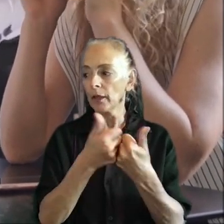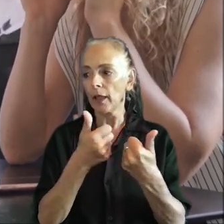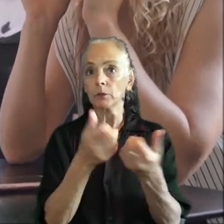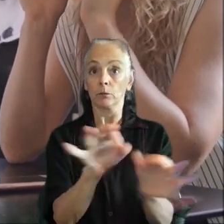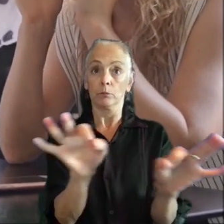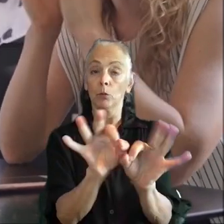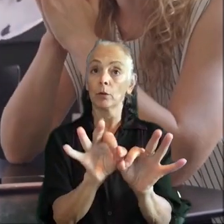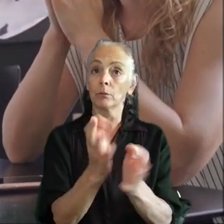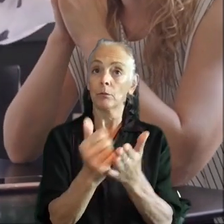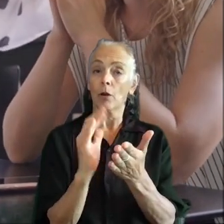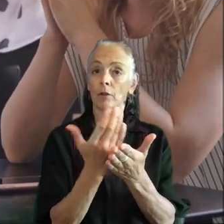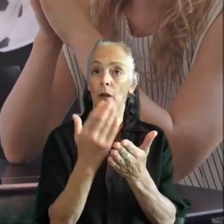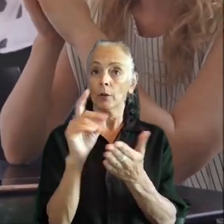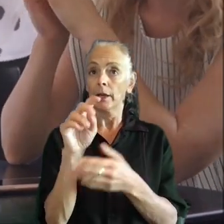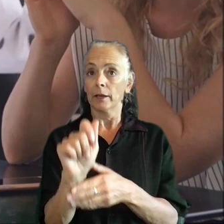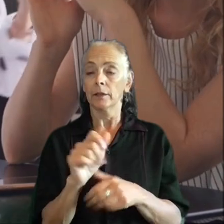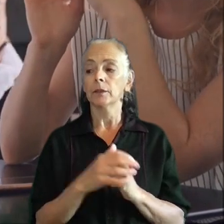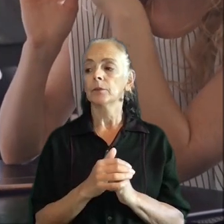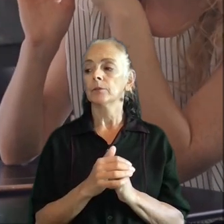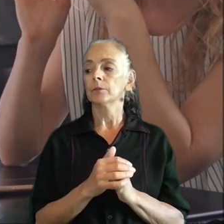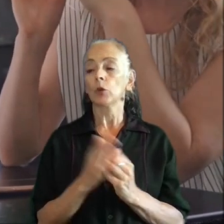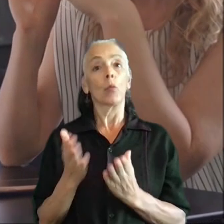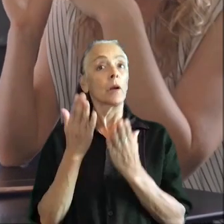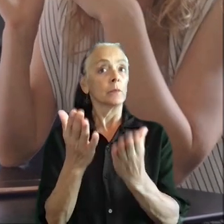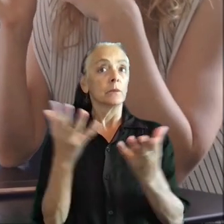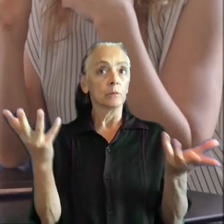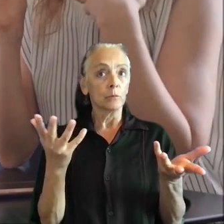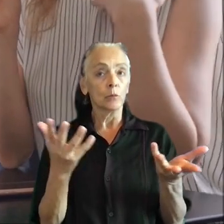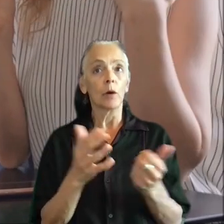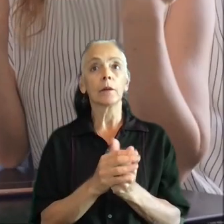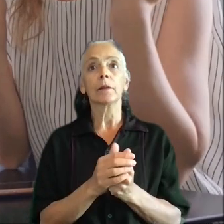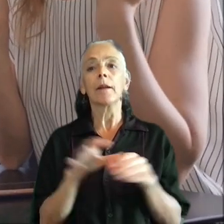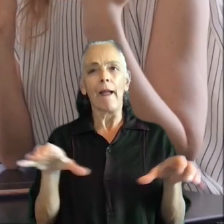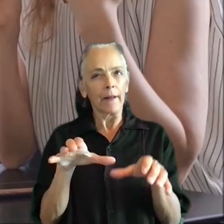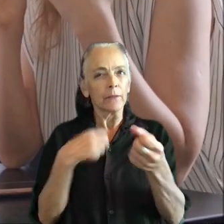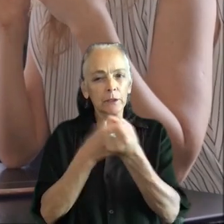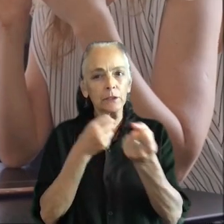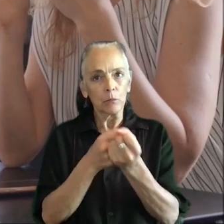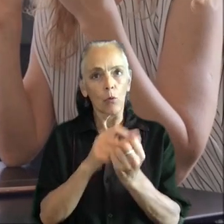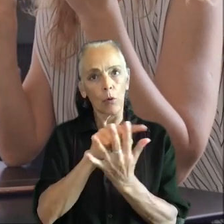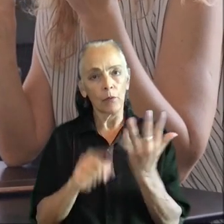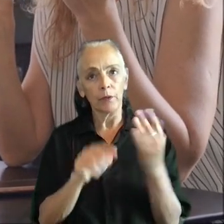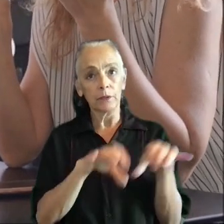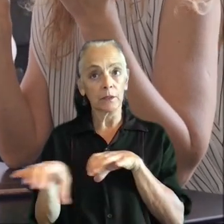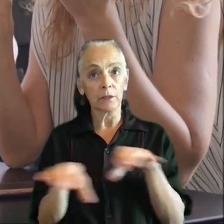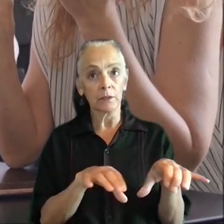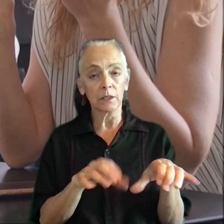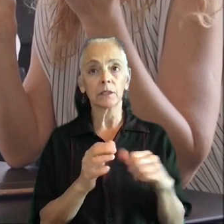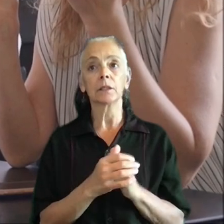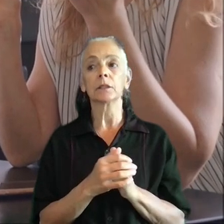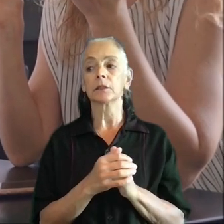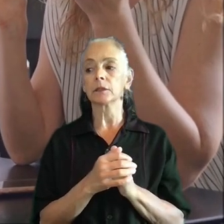in our data. Therefore, our recommendation is to actively support these activities, which can contribute